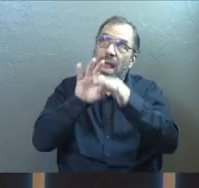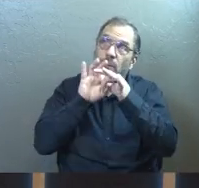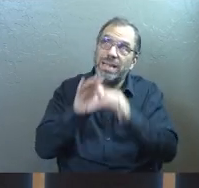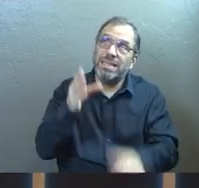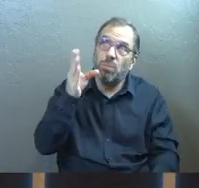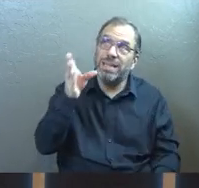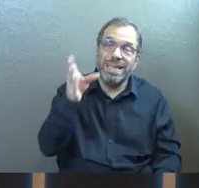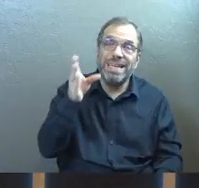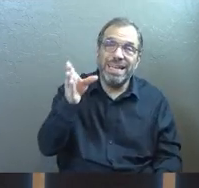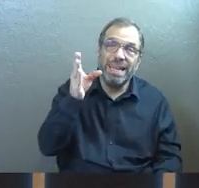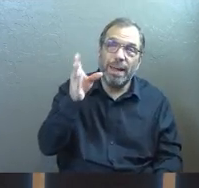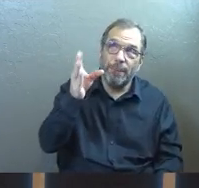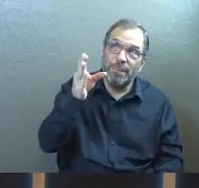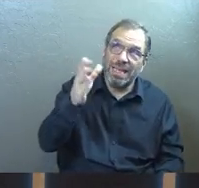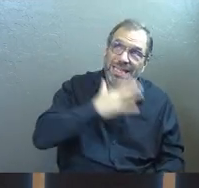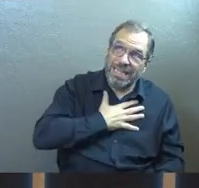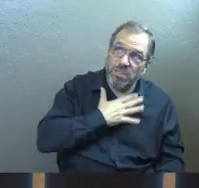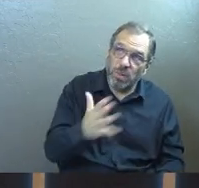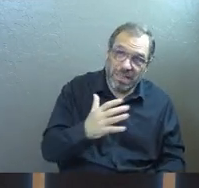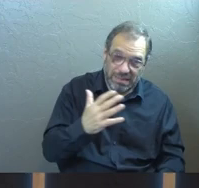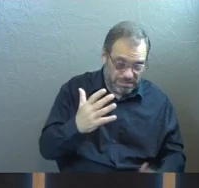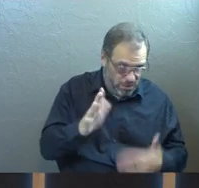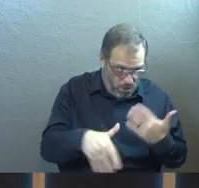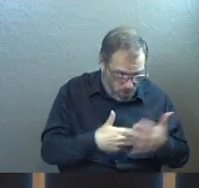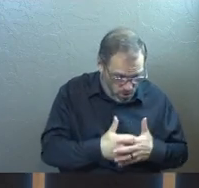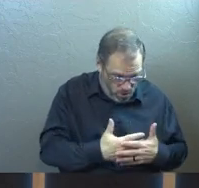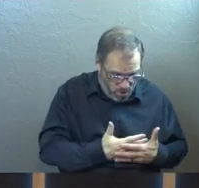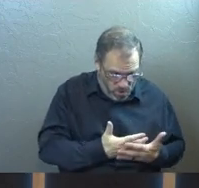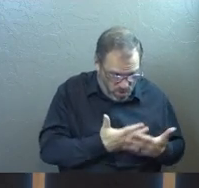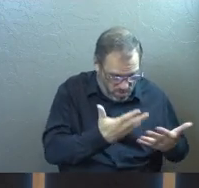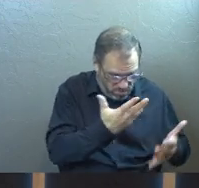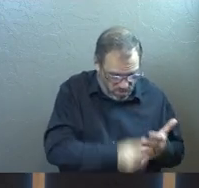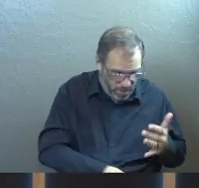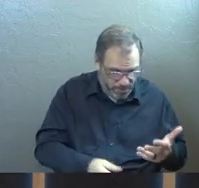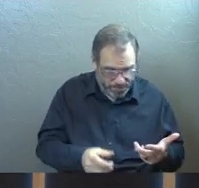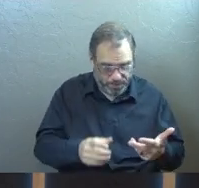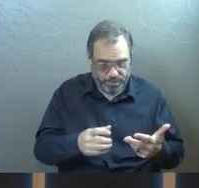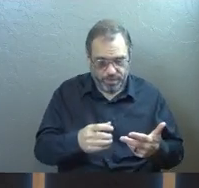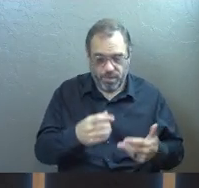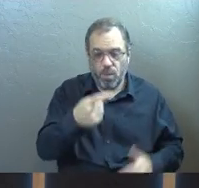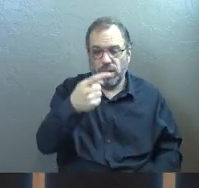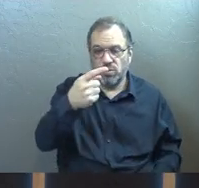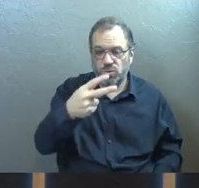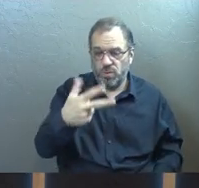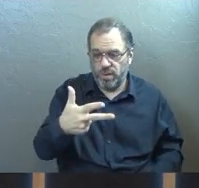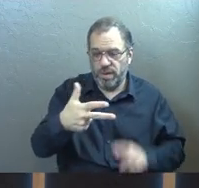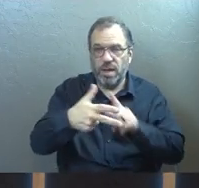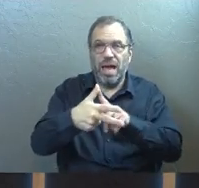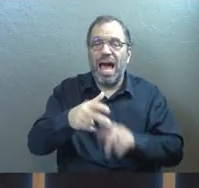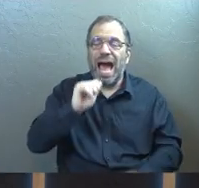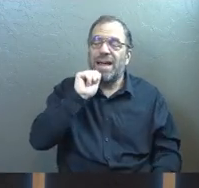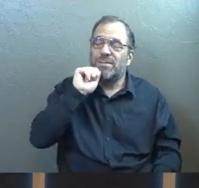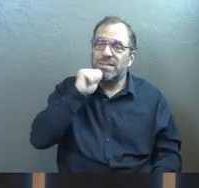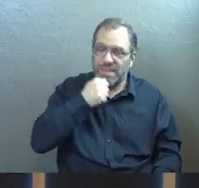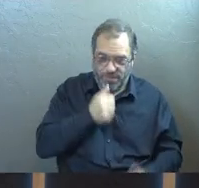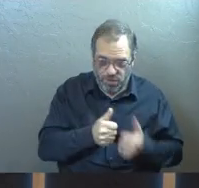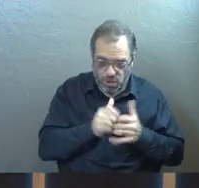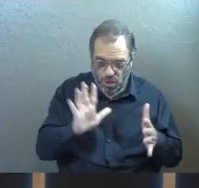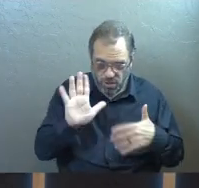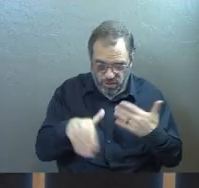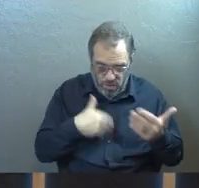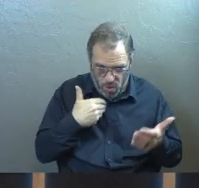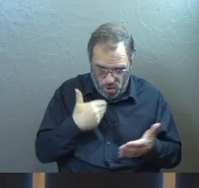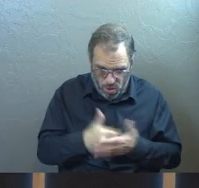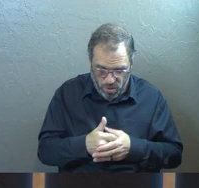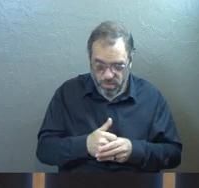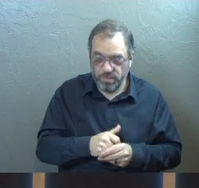with him. He's willing. All of it. Gone. And then the third step, for his sake, I have suffered the loss of all